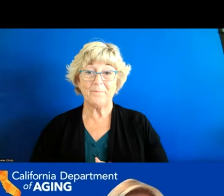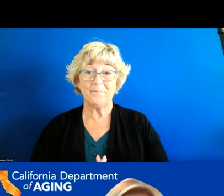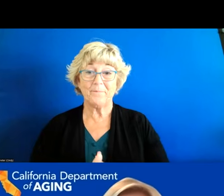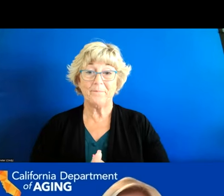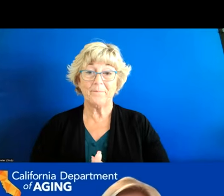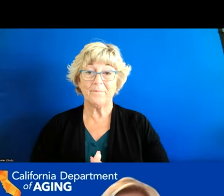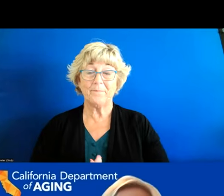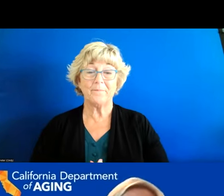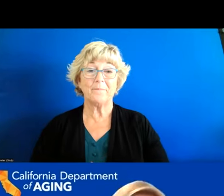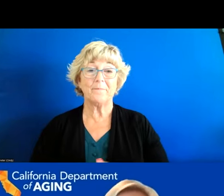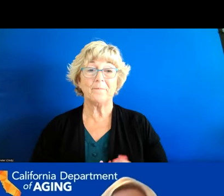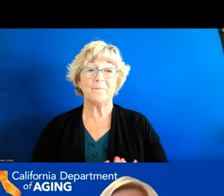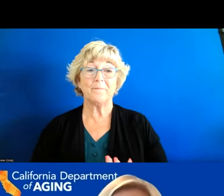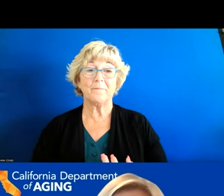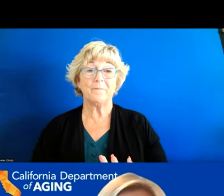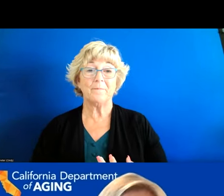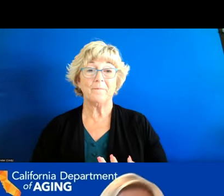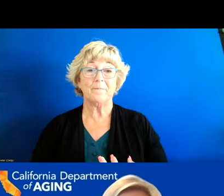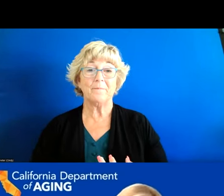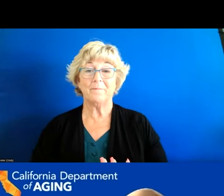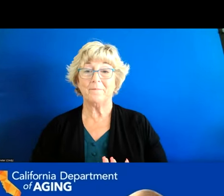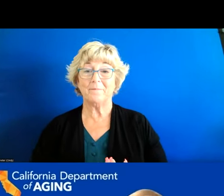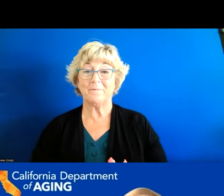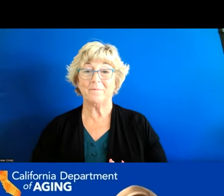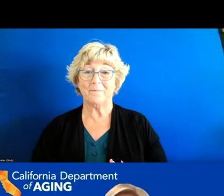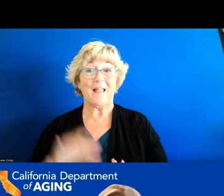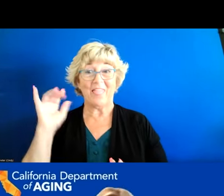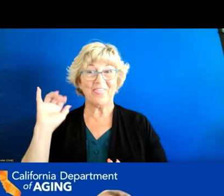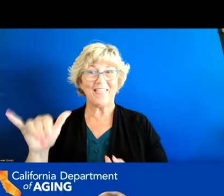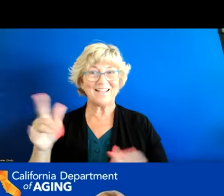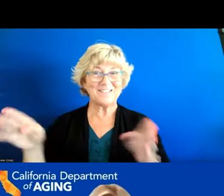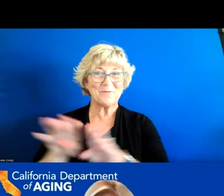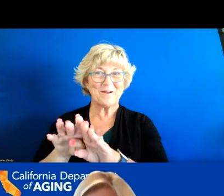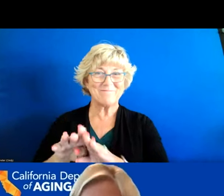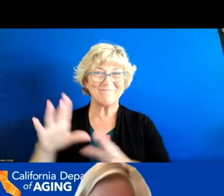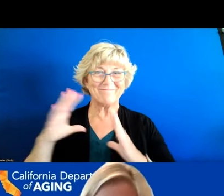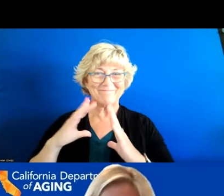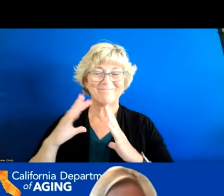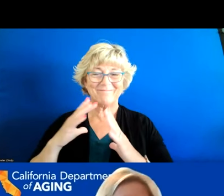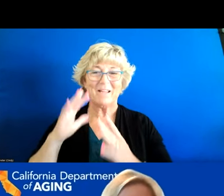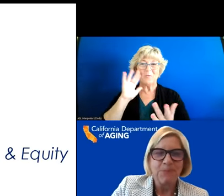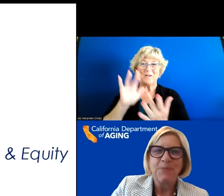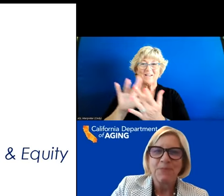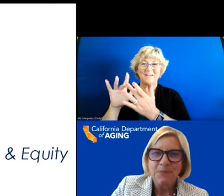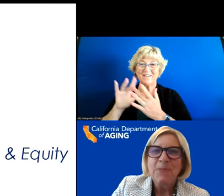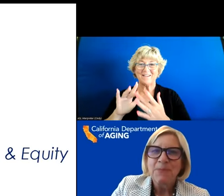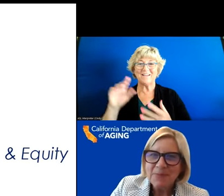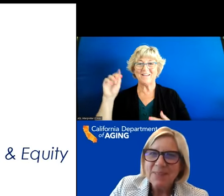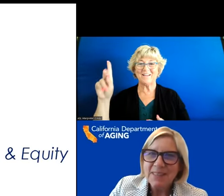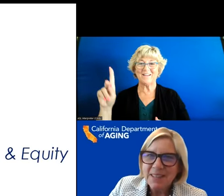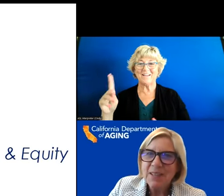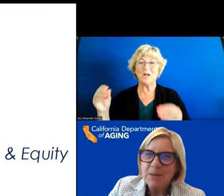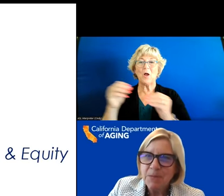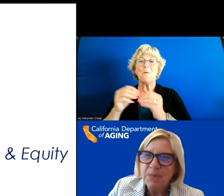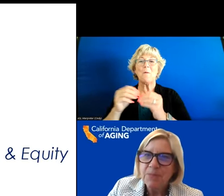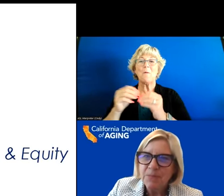or or right yeah no that's fine wrap up that was a wrap but you can wrap it again we'll be in touch how about that more to